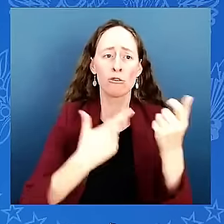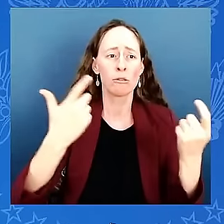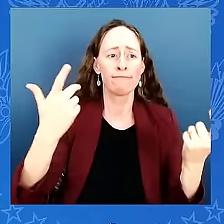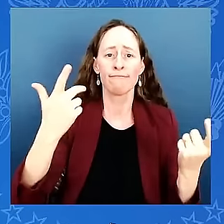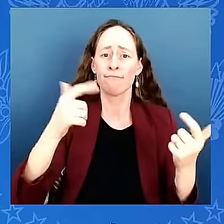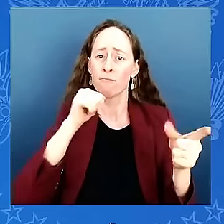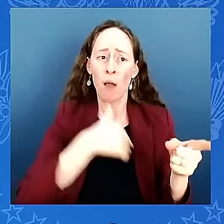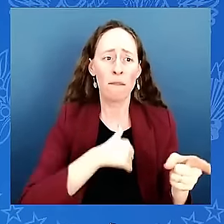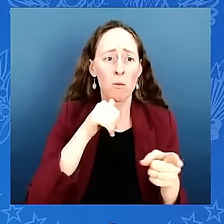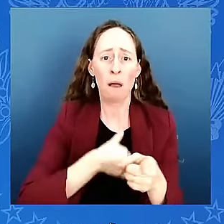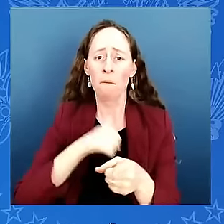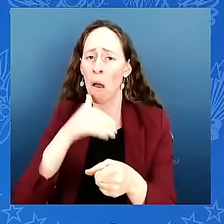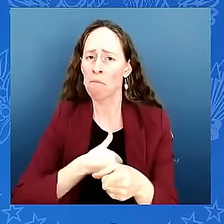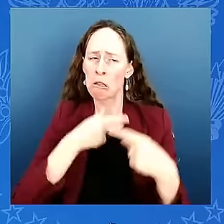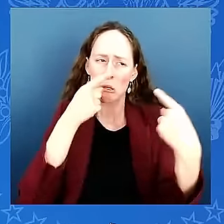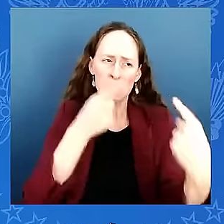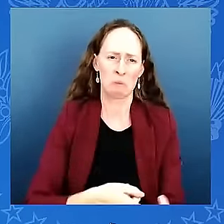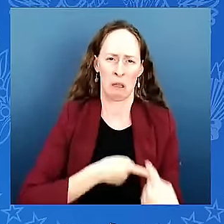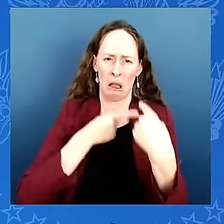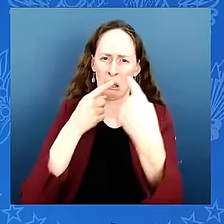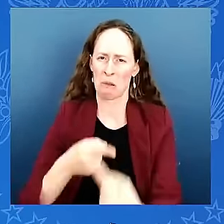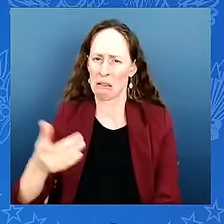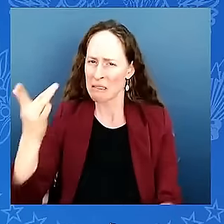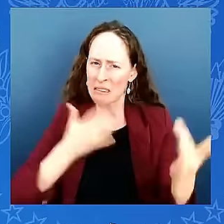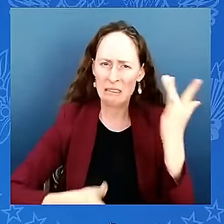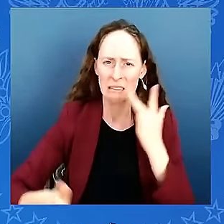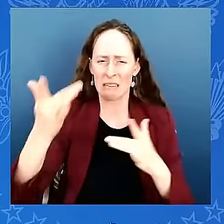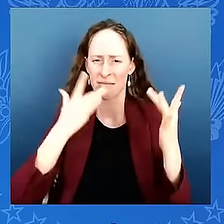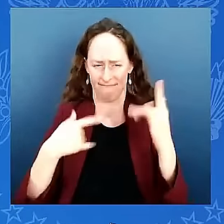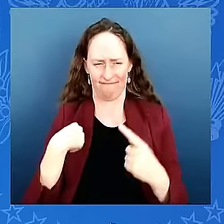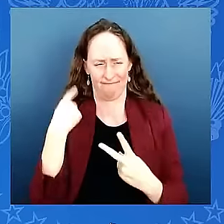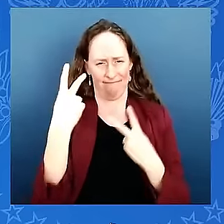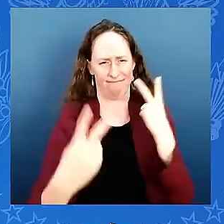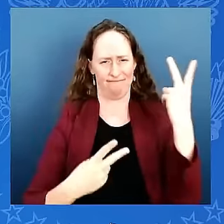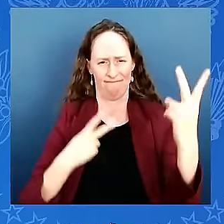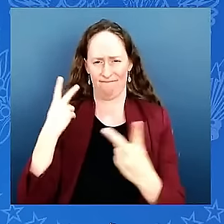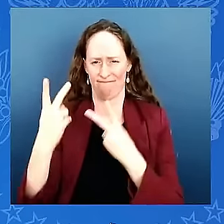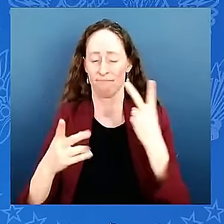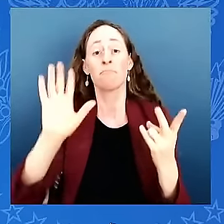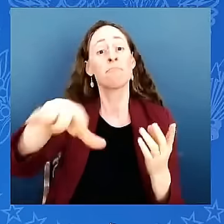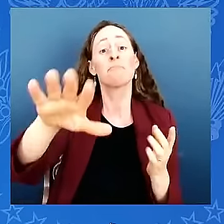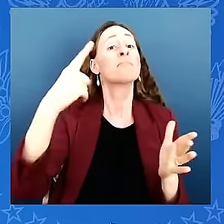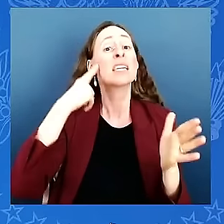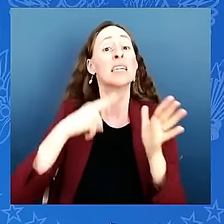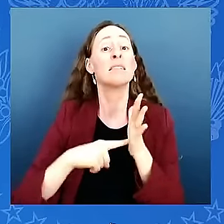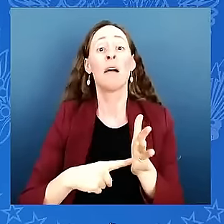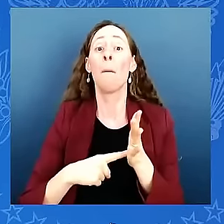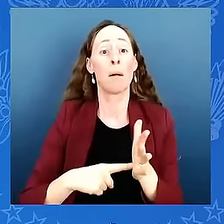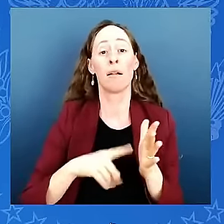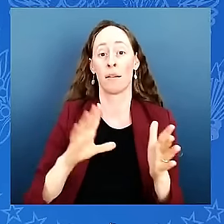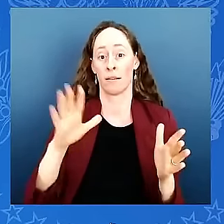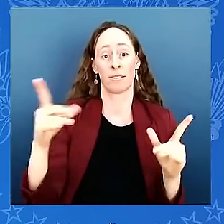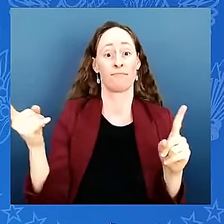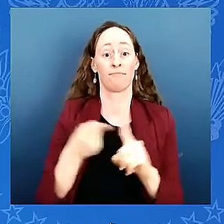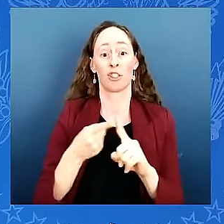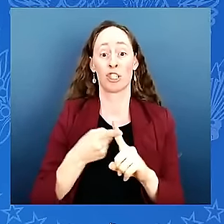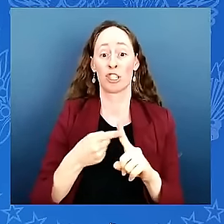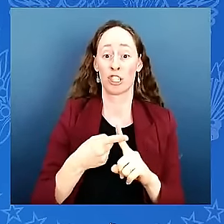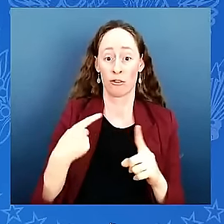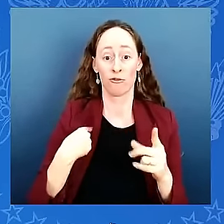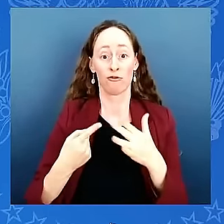for an example during my first few months on the job our tribal utility director came to me with some